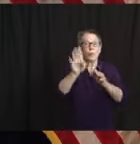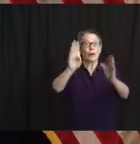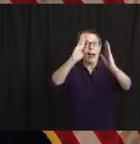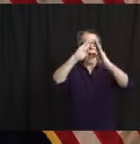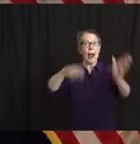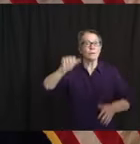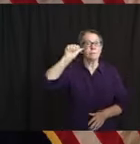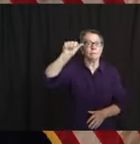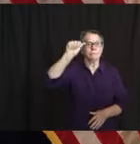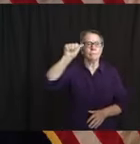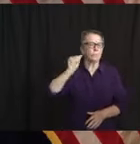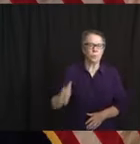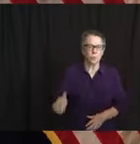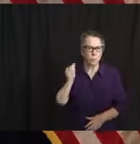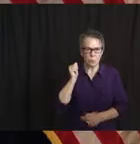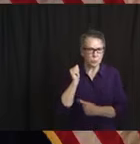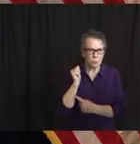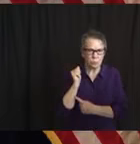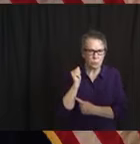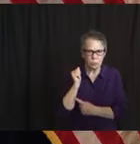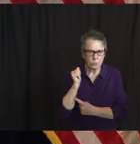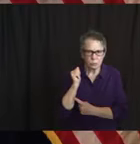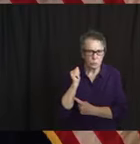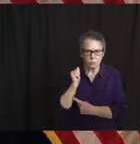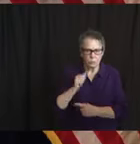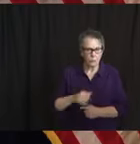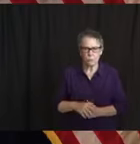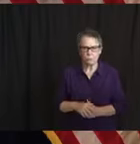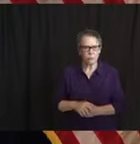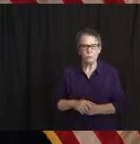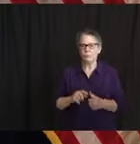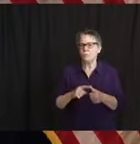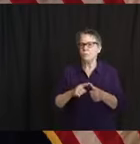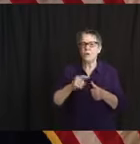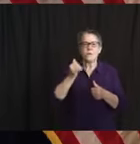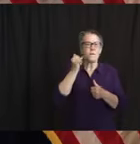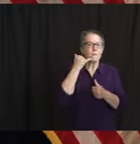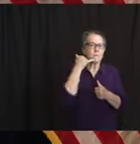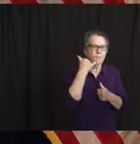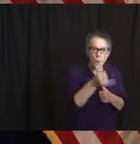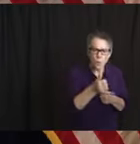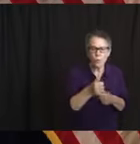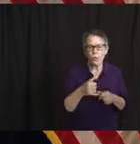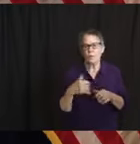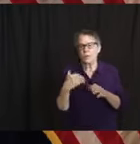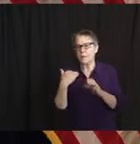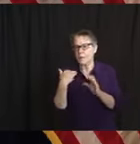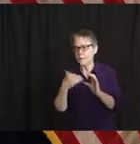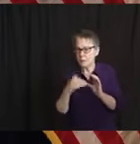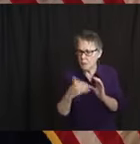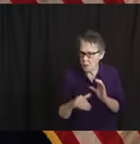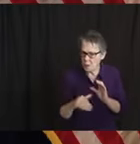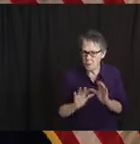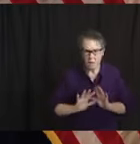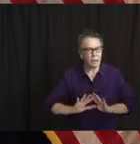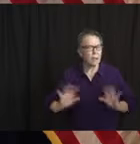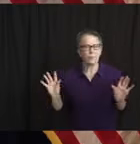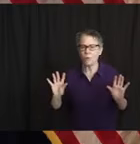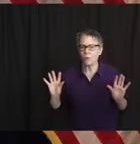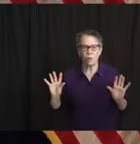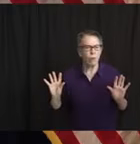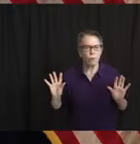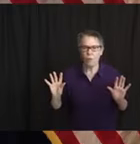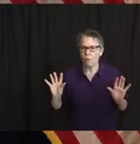to Christina's last point, that trust gets built as we're amping up what is now the county reality into a broader statewide